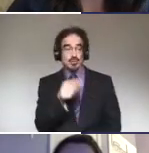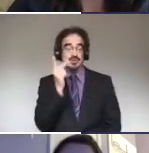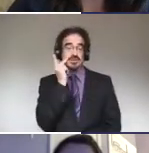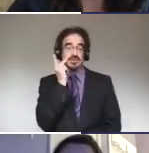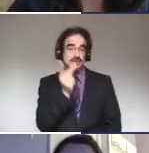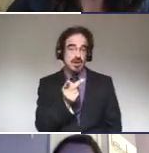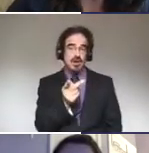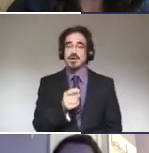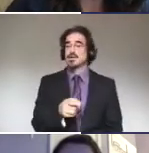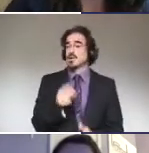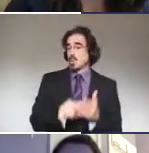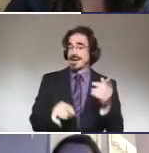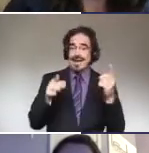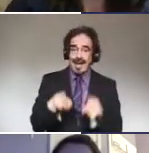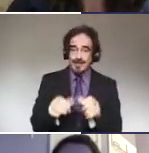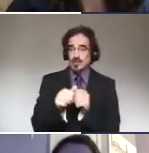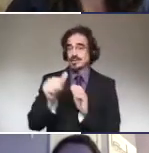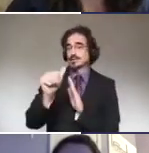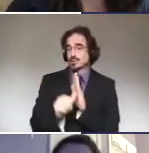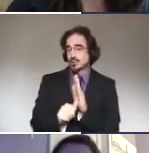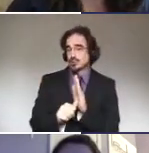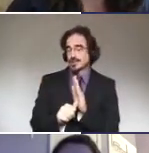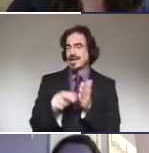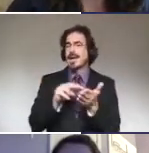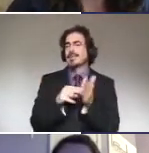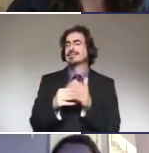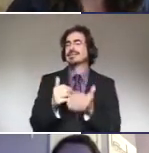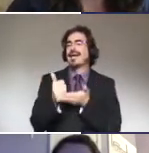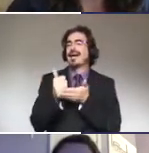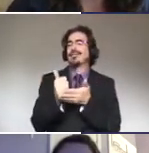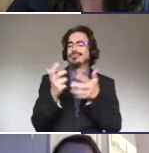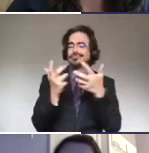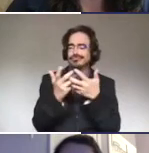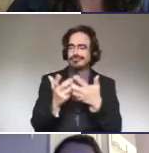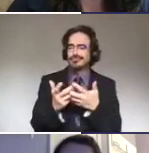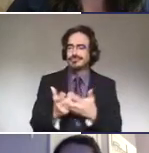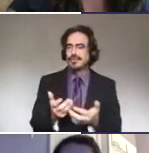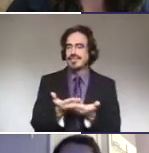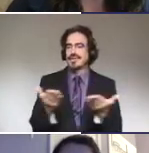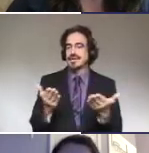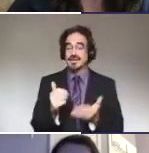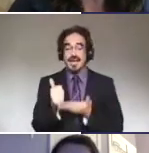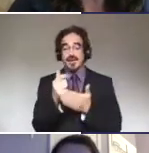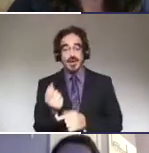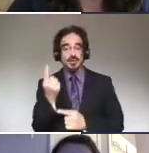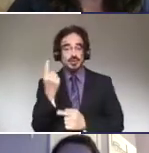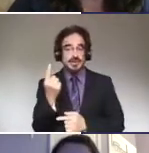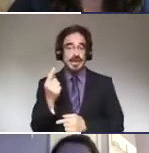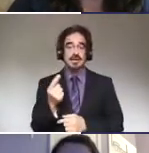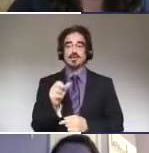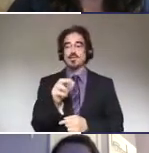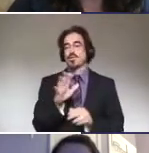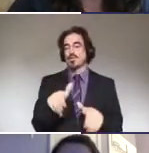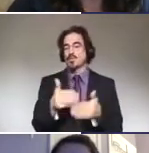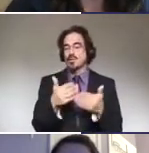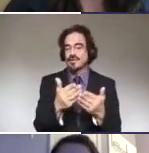in that surgery, just can put some loose ends together, help them understand it, or even taking the opportunity to give them something to read ahead of time